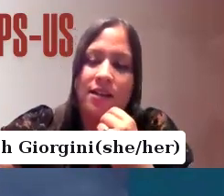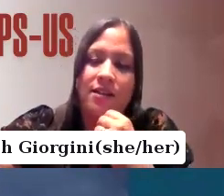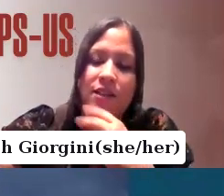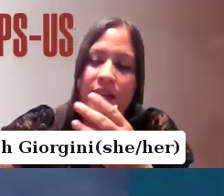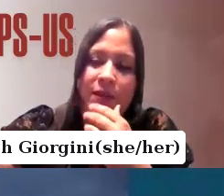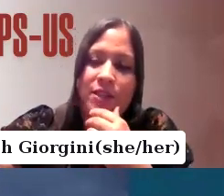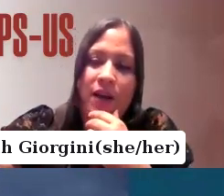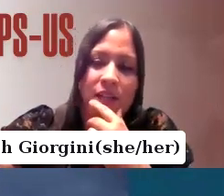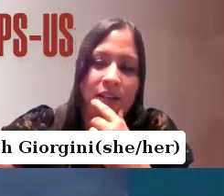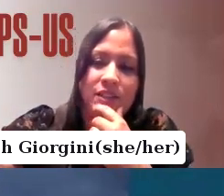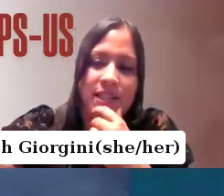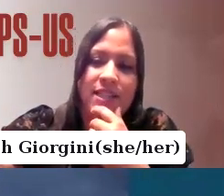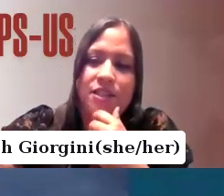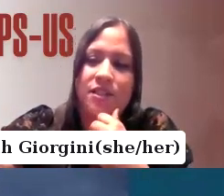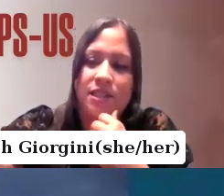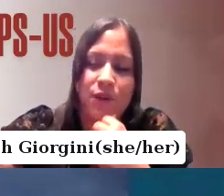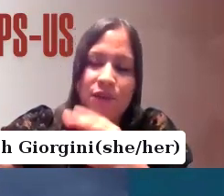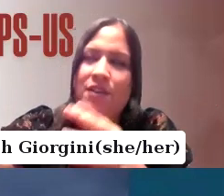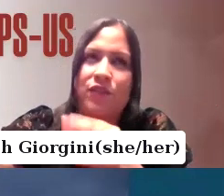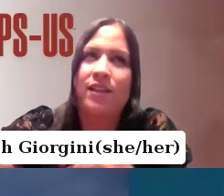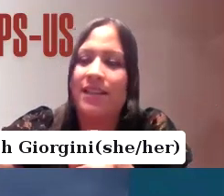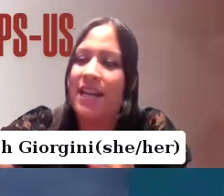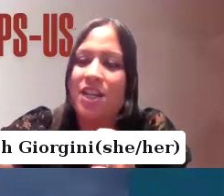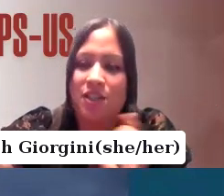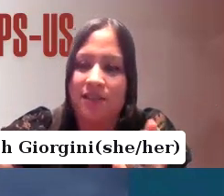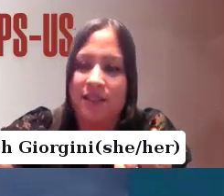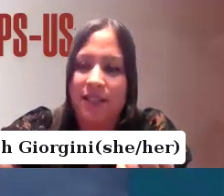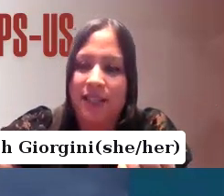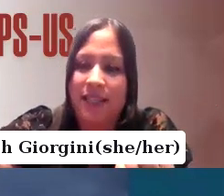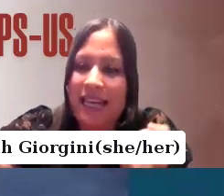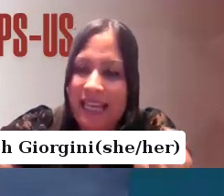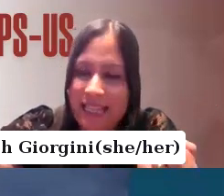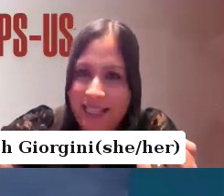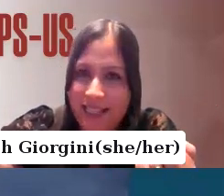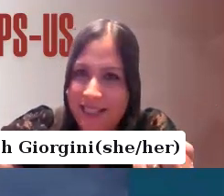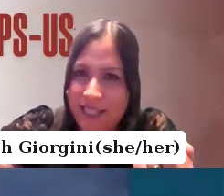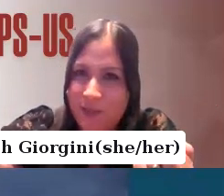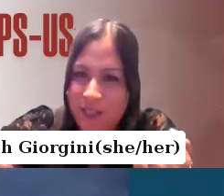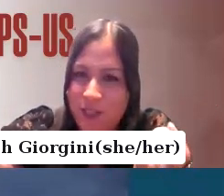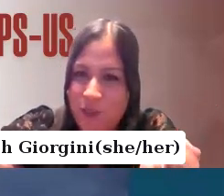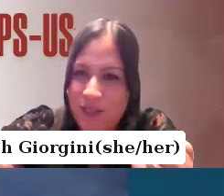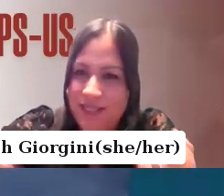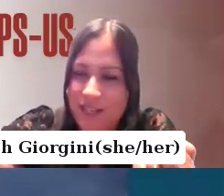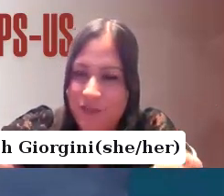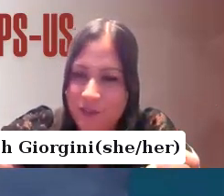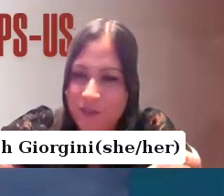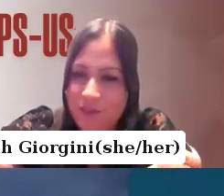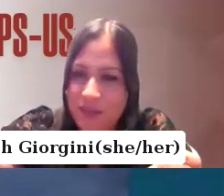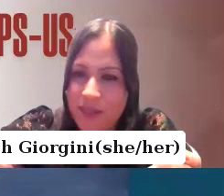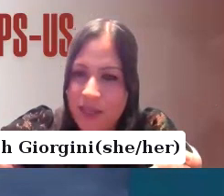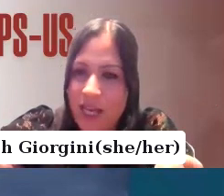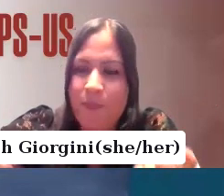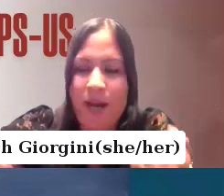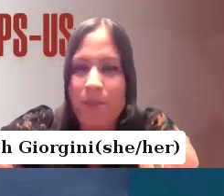care uh looking at mental health care should lead us to this profound realization that healing is a deeply human endeavor